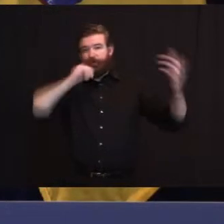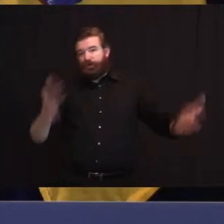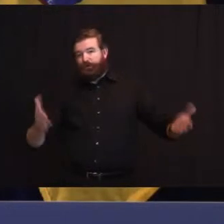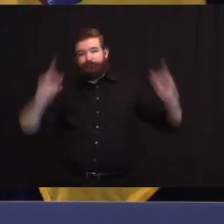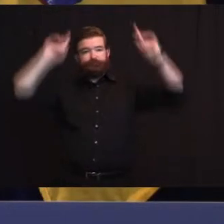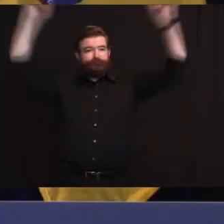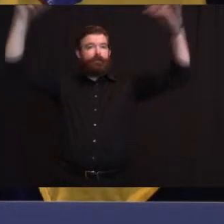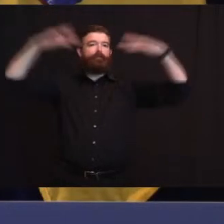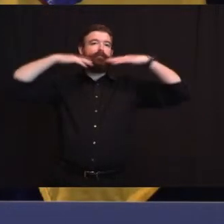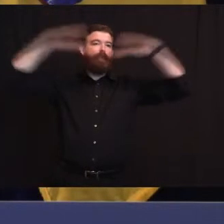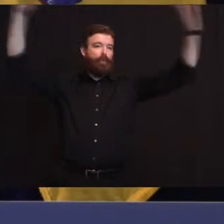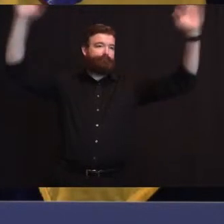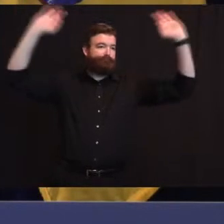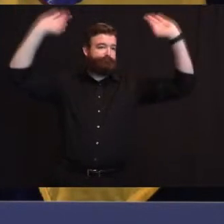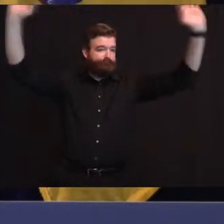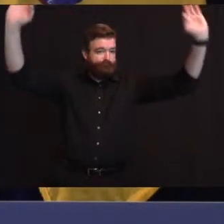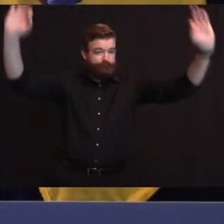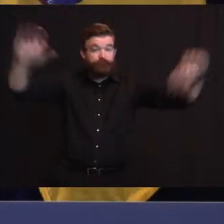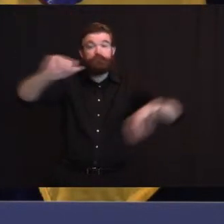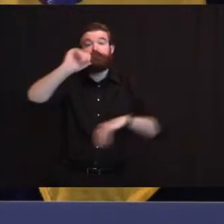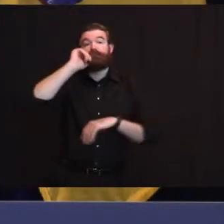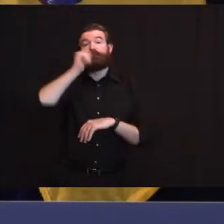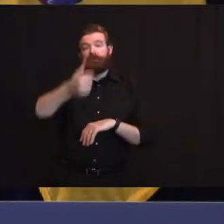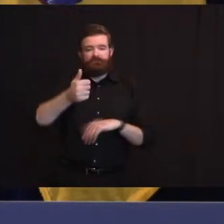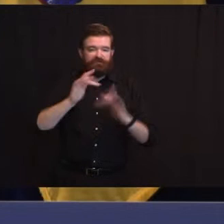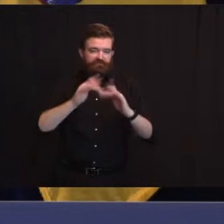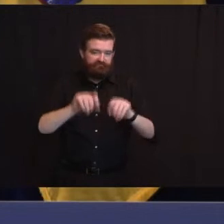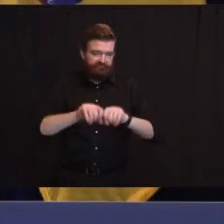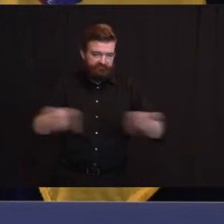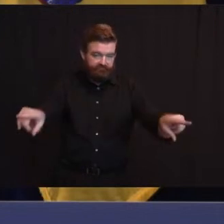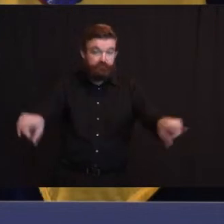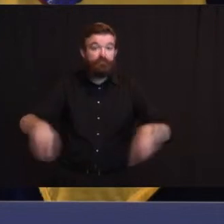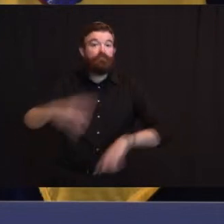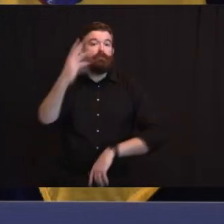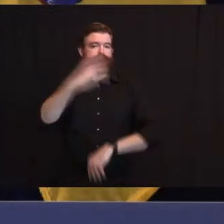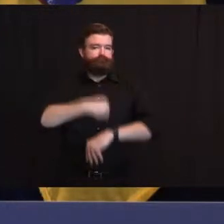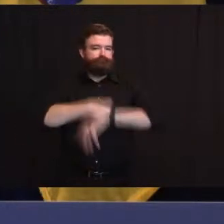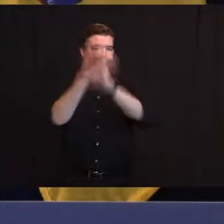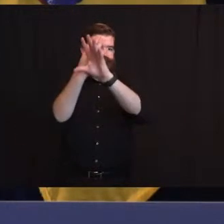electronic Wednesday unless you're otherwise one o'clock virtual